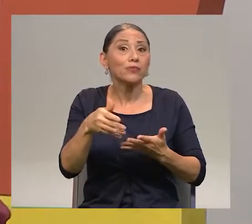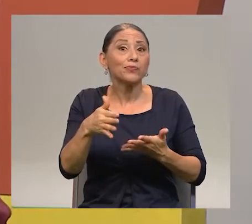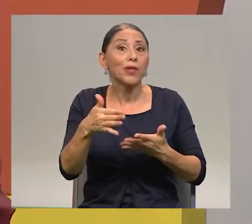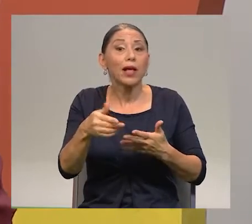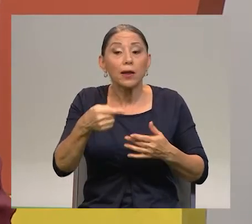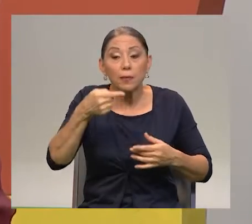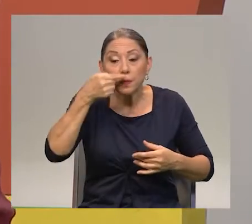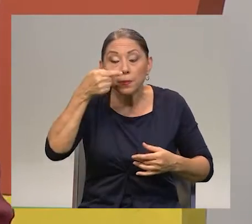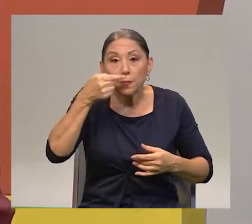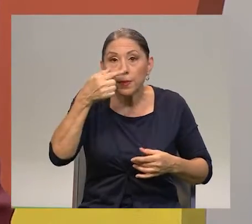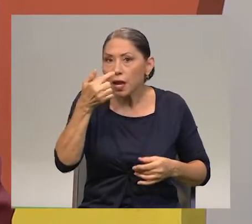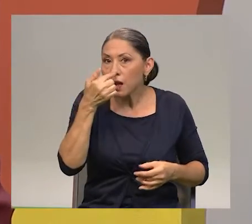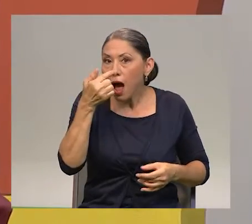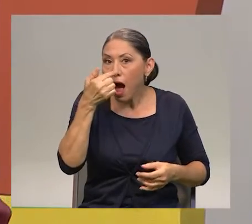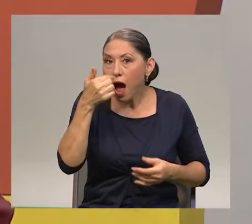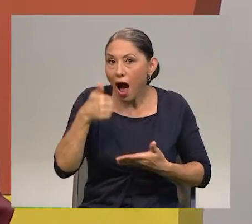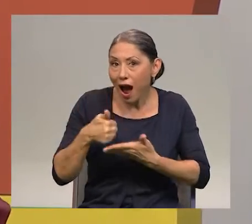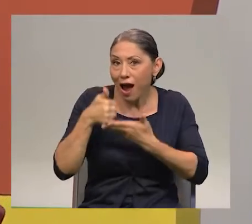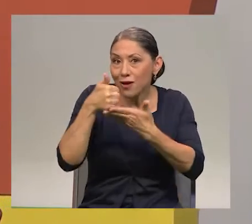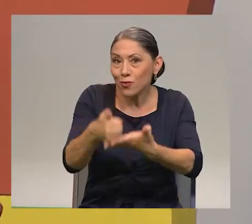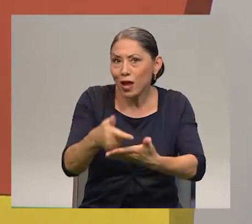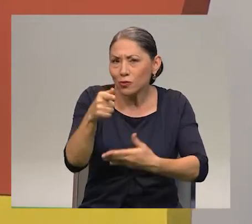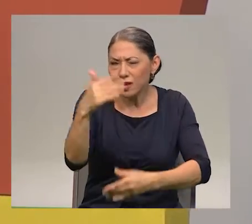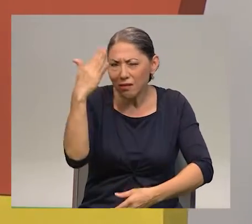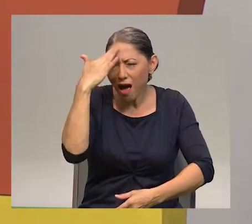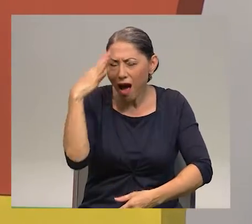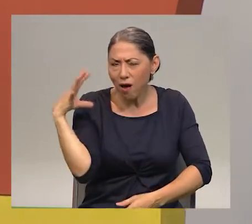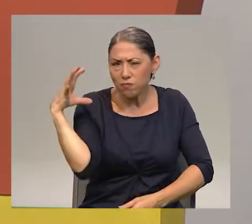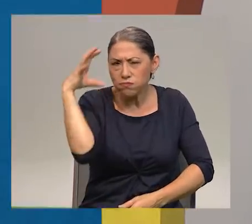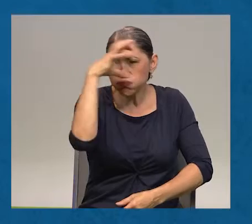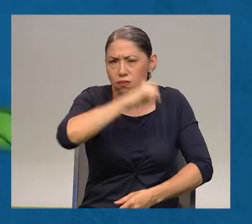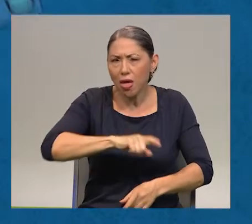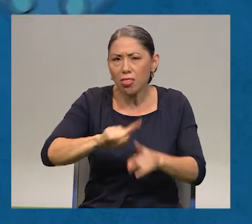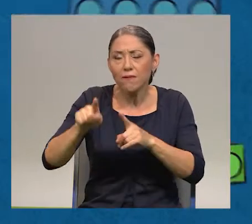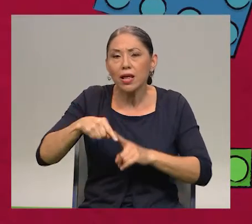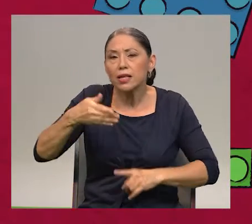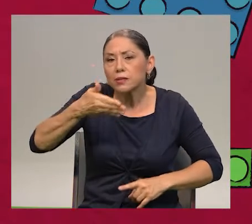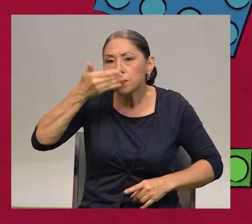to guess all the different smells.